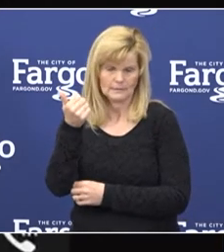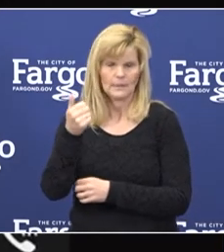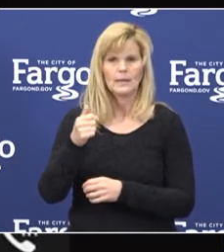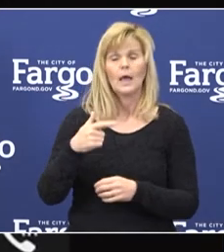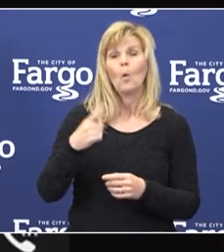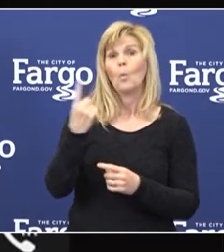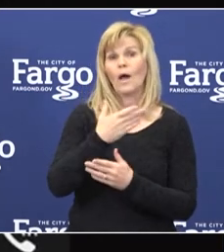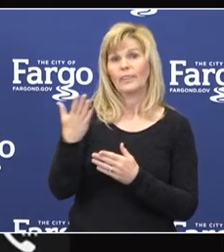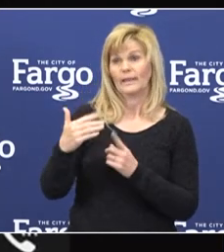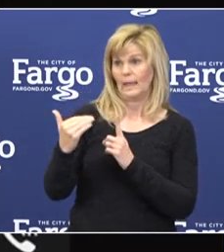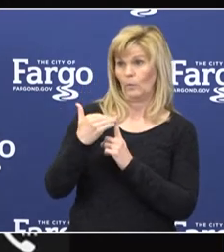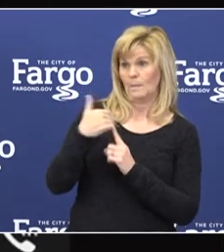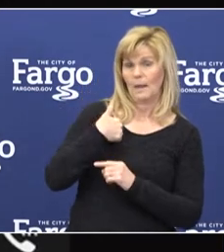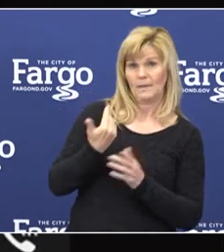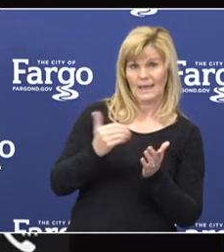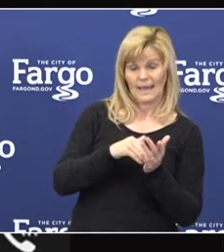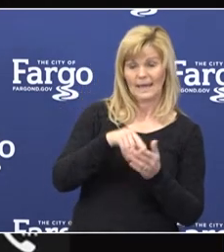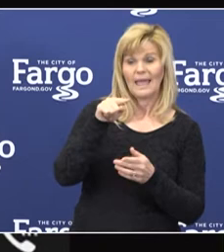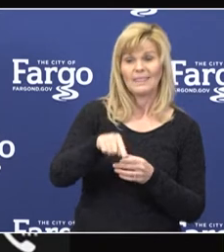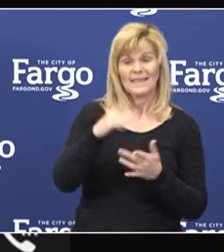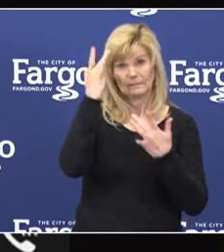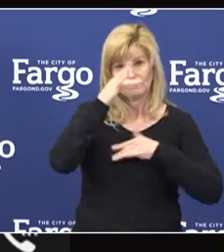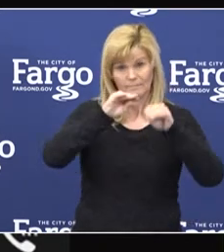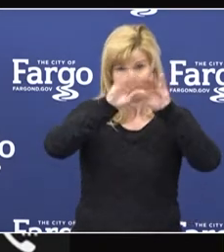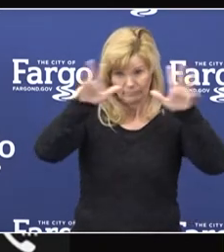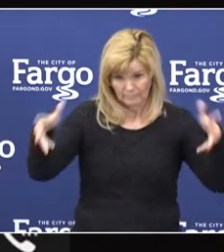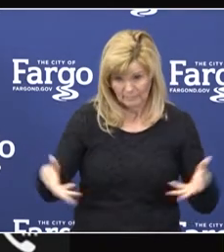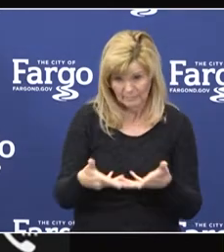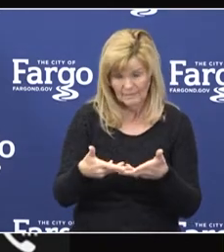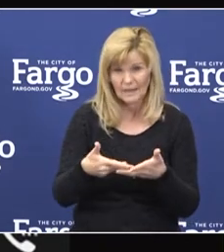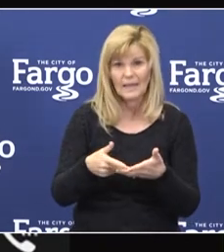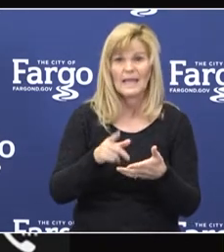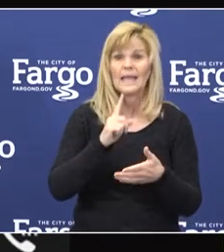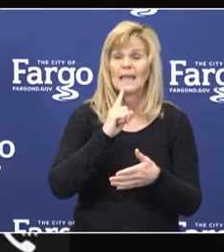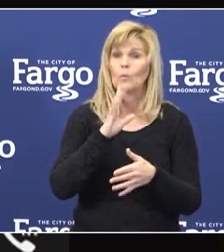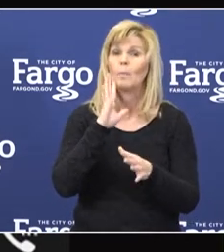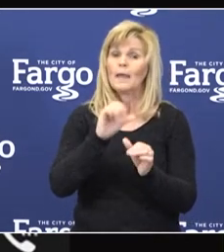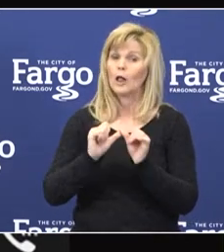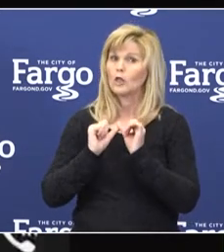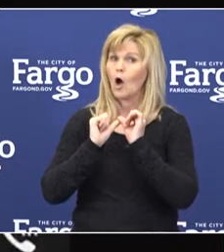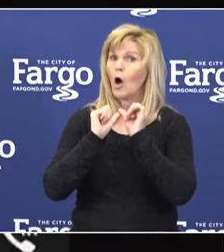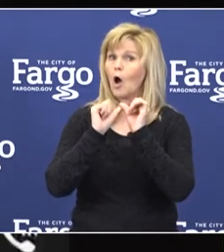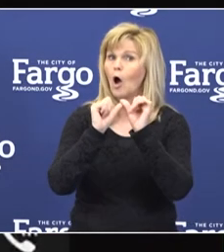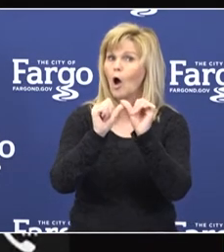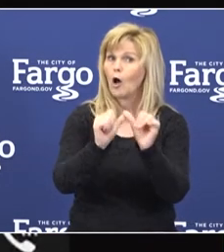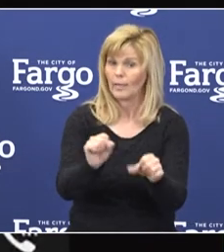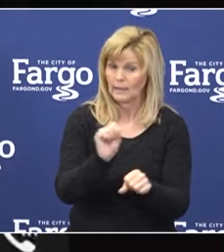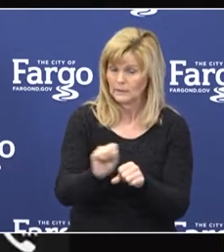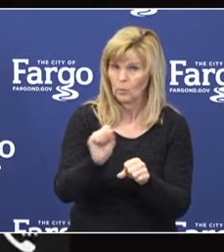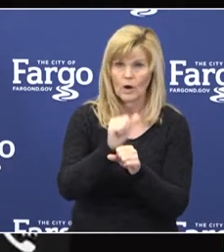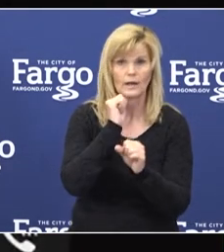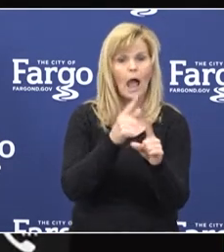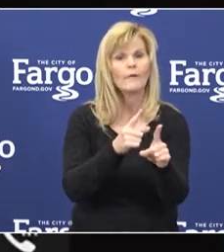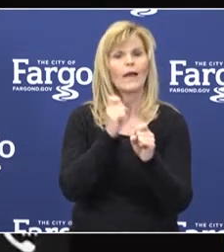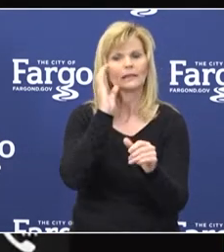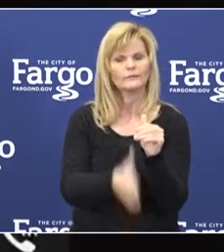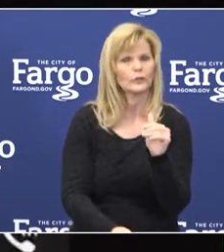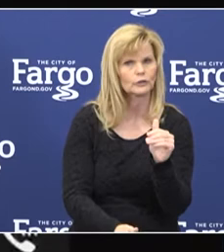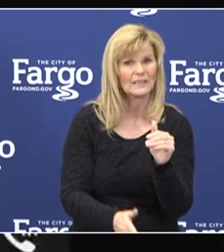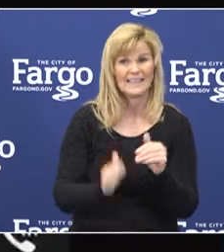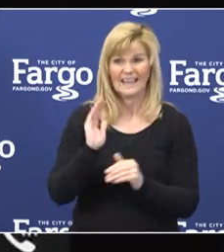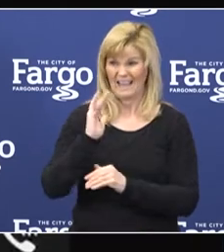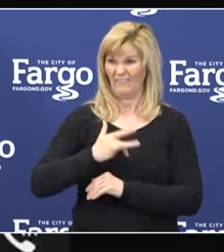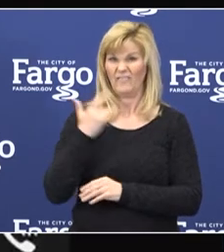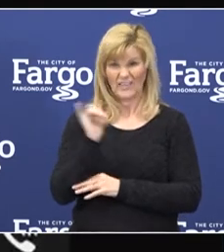We need to as well as the pandemic is a marathon and not a sprint. It may feel as though this has lasted a